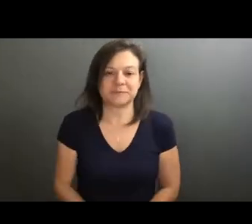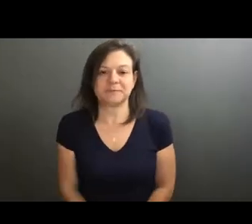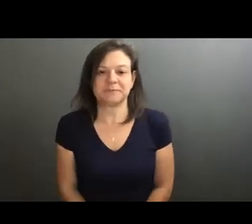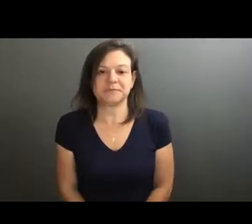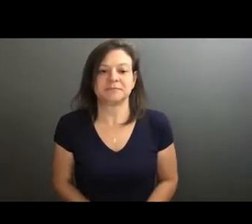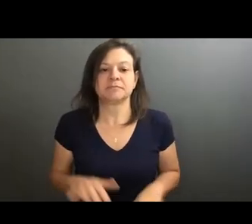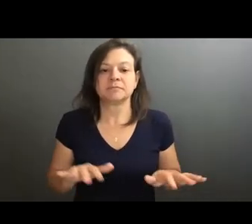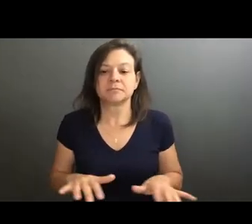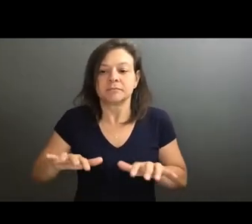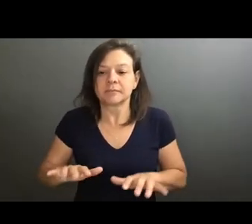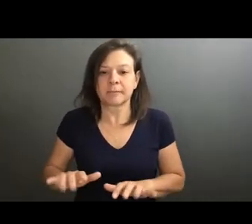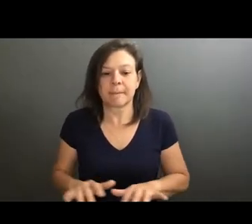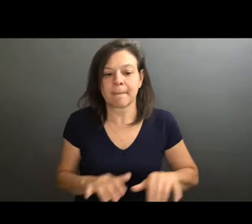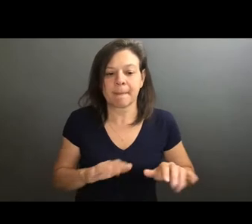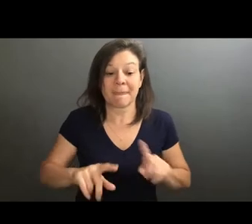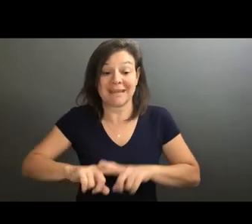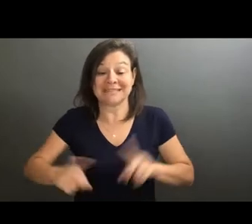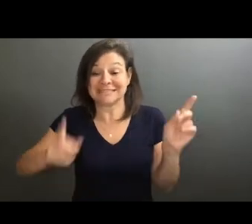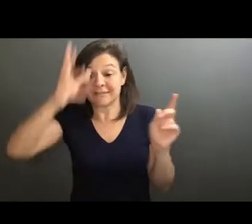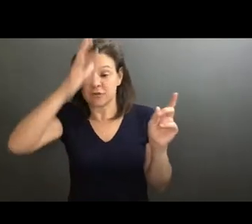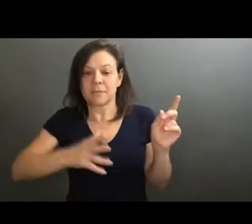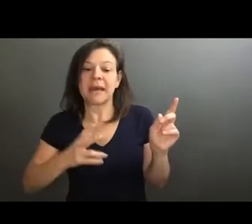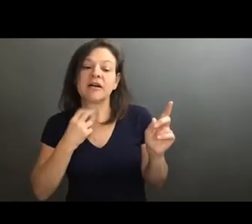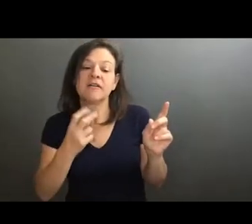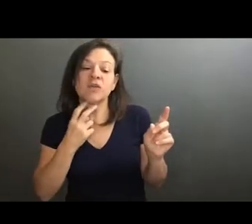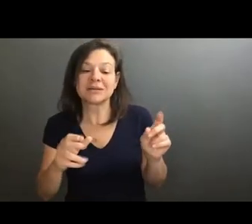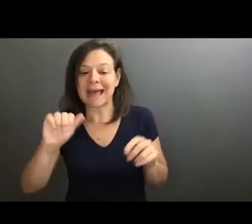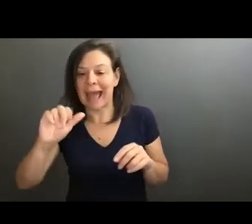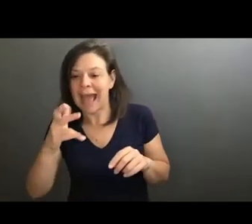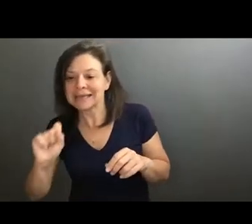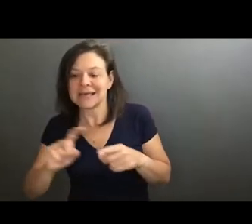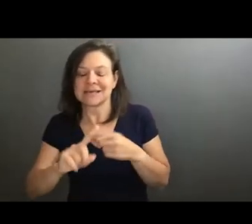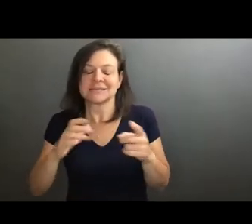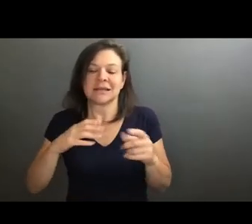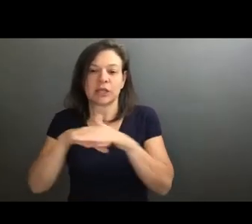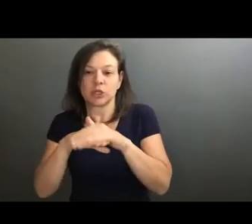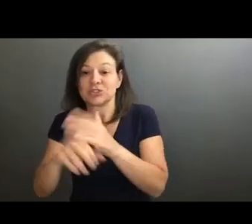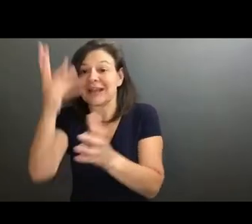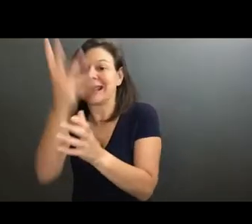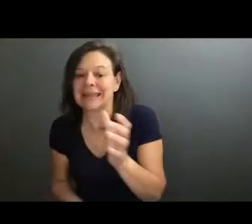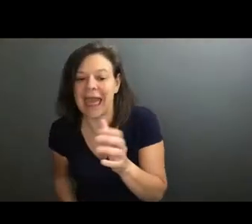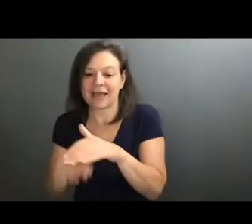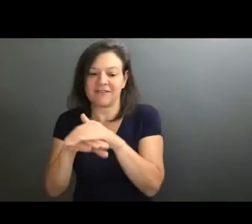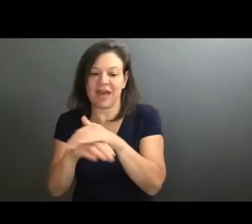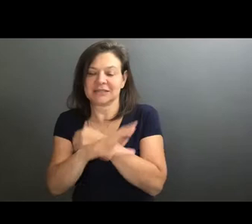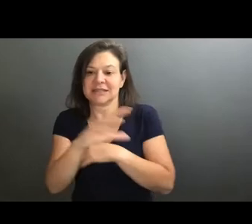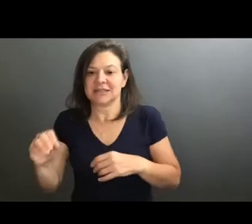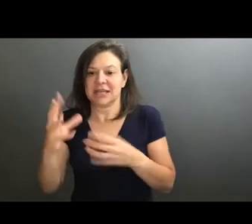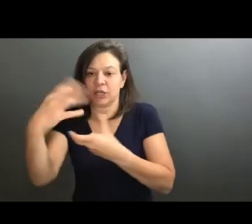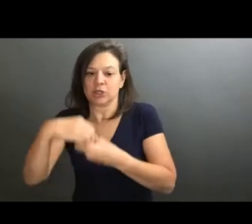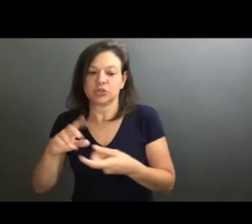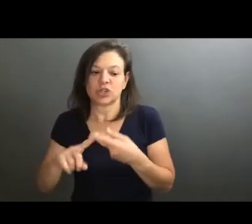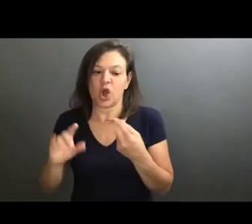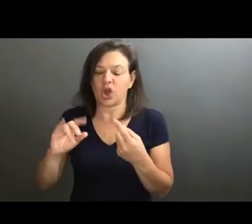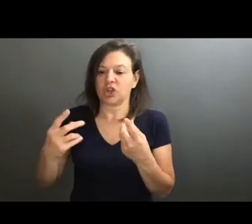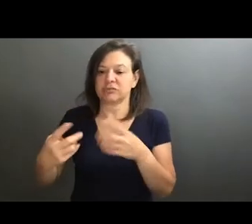collaboration. Access and inclusion and lack of access and exclusion are interdependent on